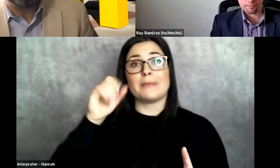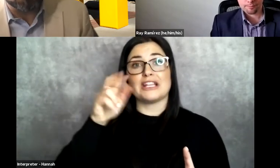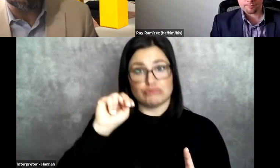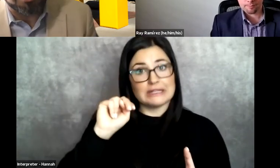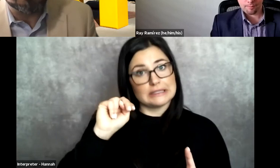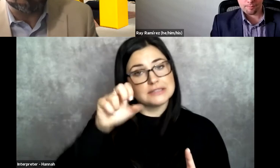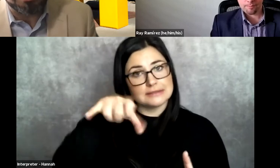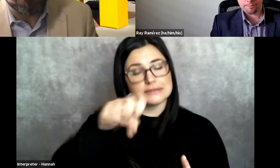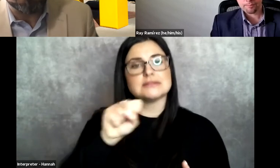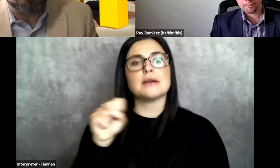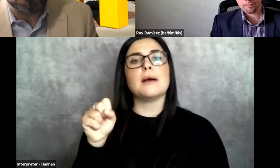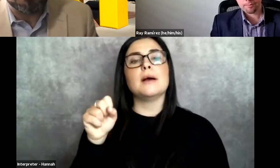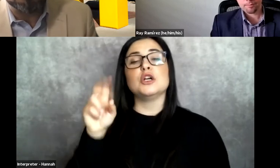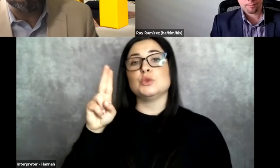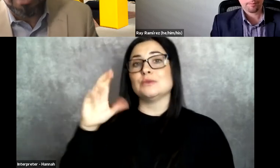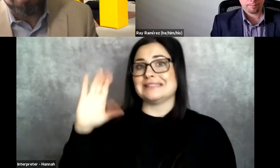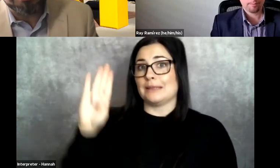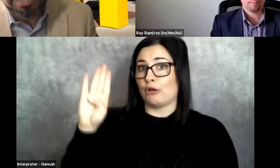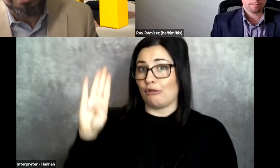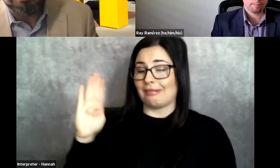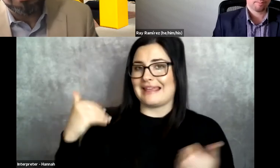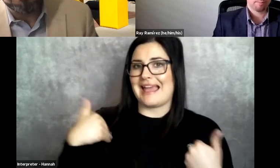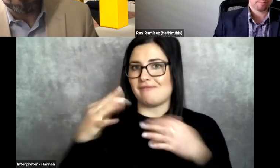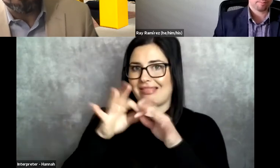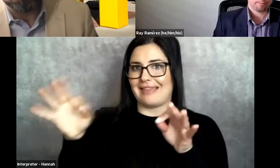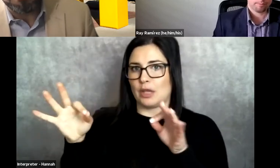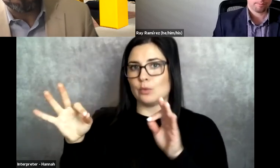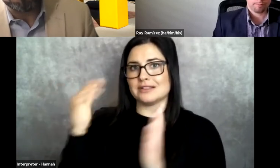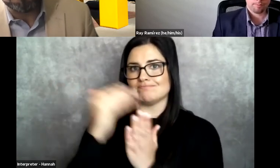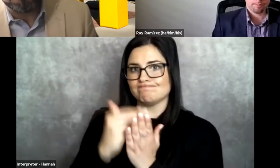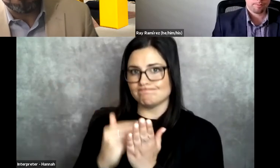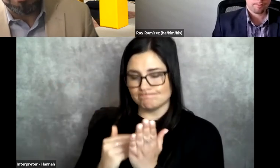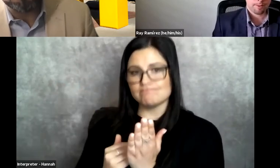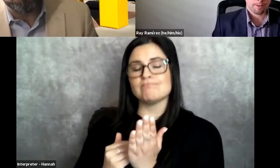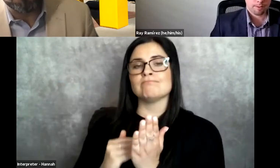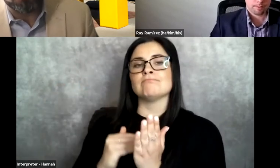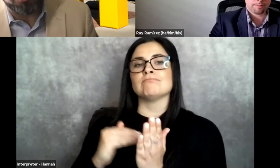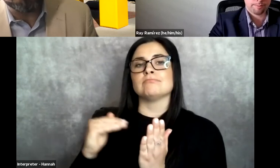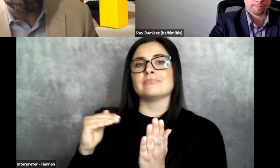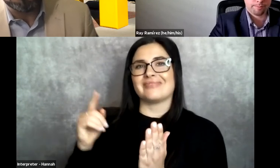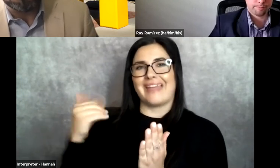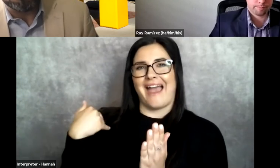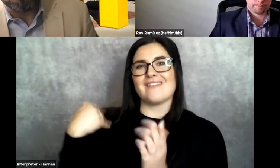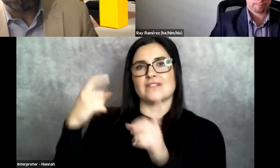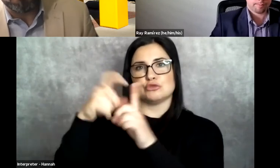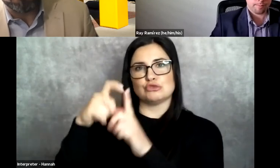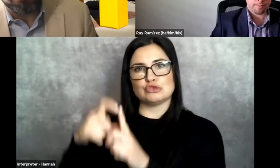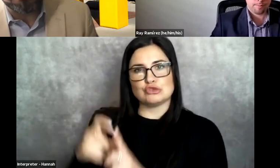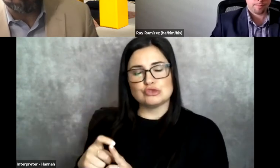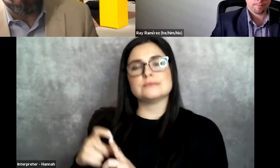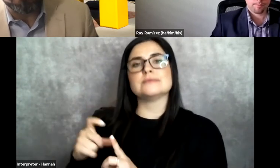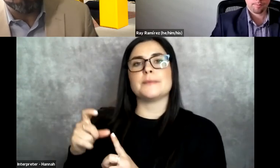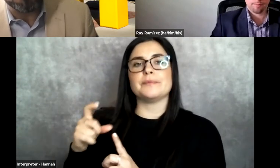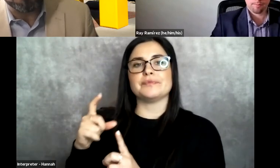Underground Scholars at UC Berkeley has a language guide that has different terms that are